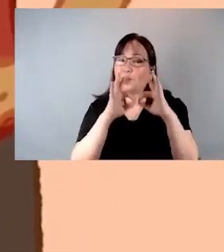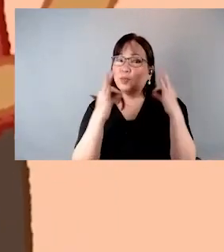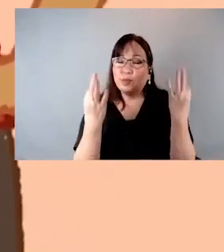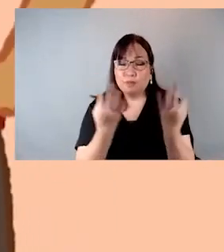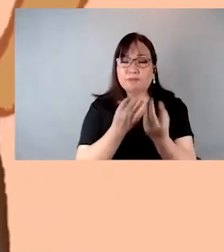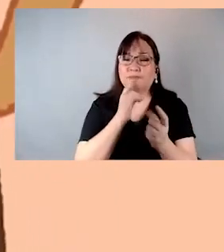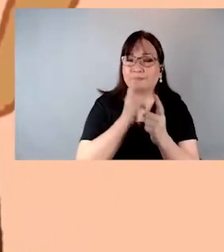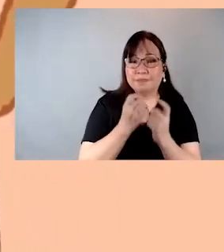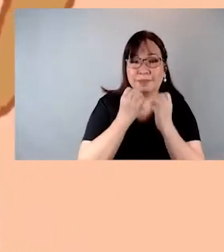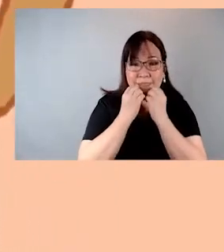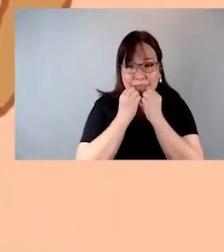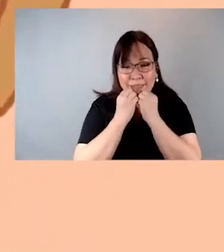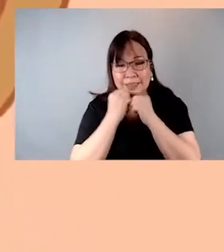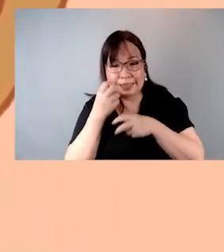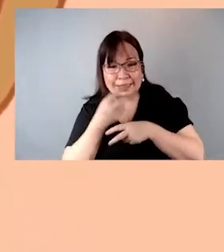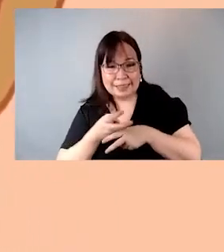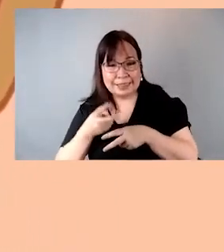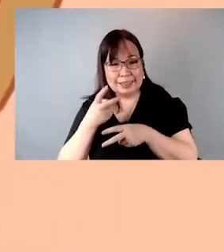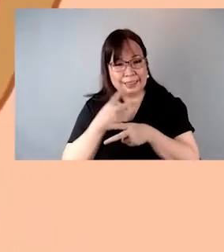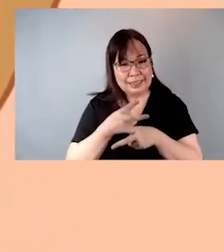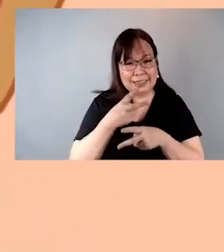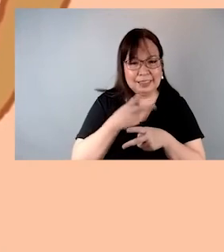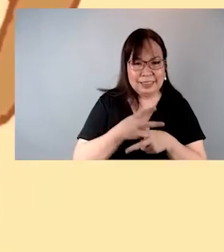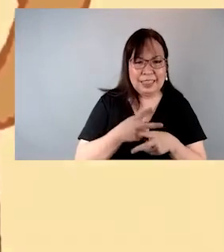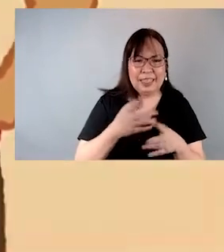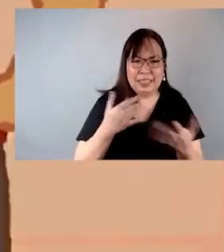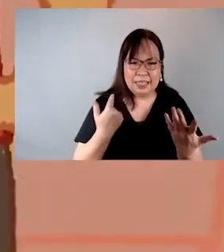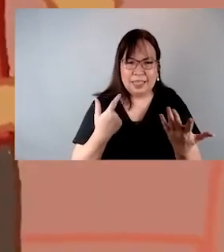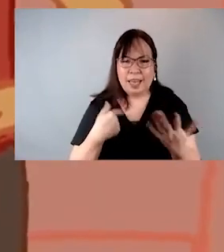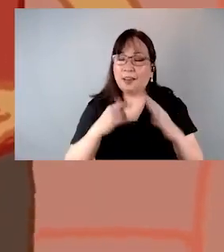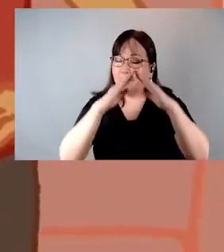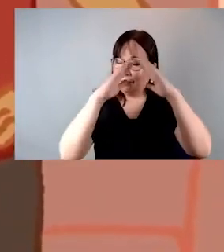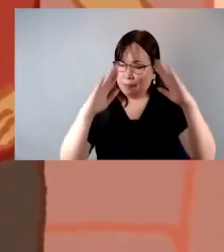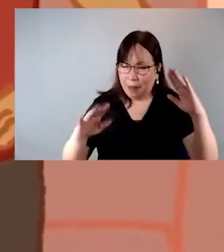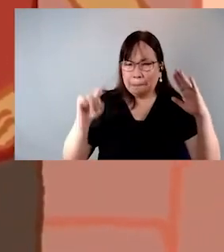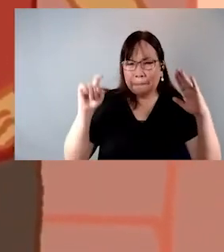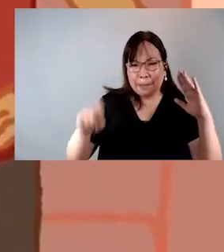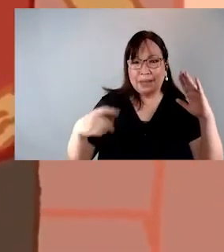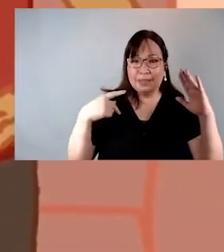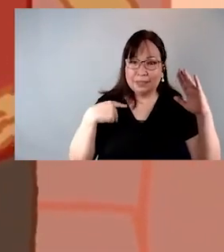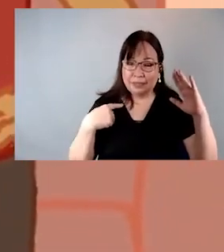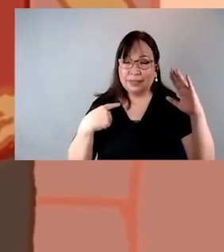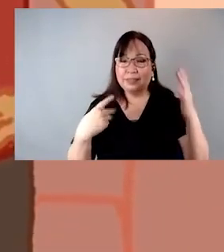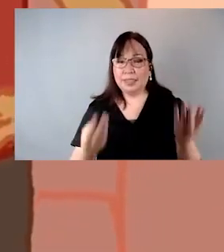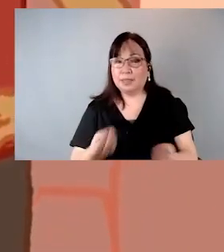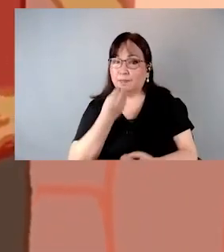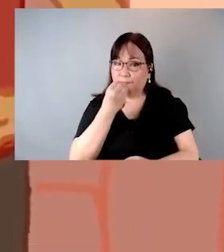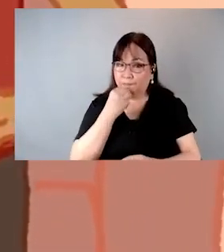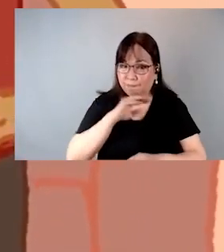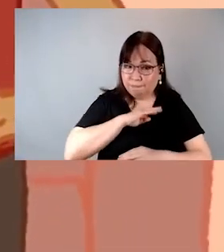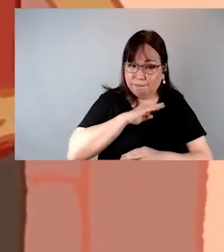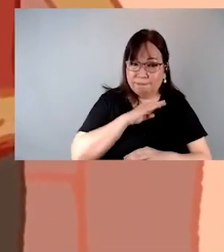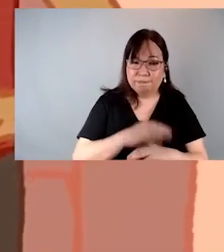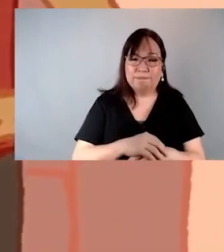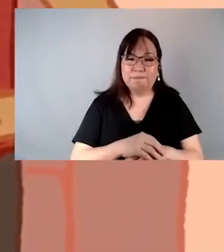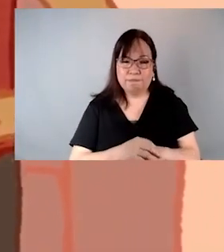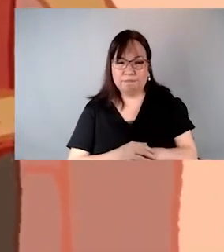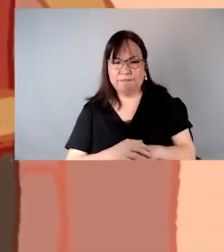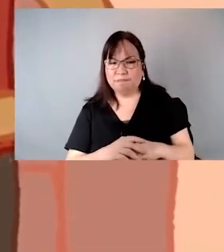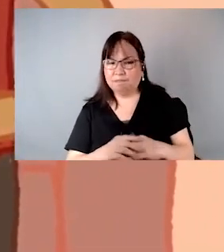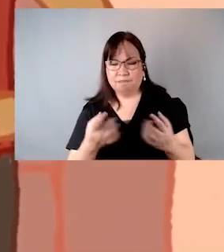pamilyang kumakalinga. Na may tirahan at sapat na pagkain,